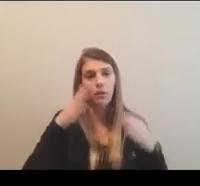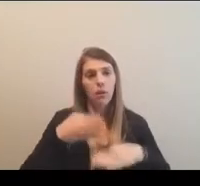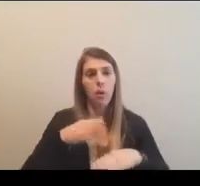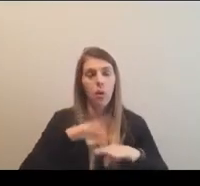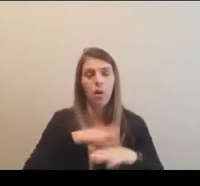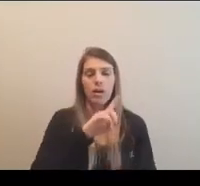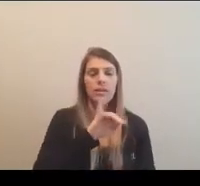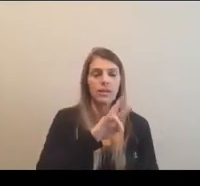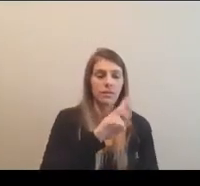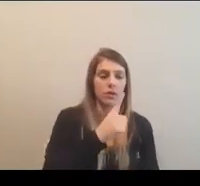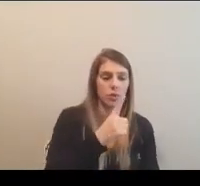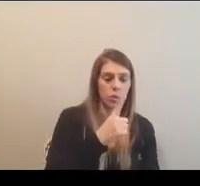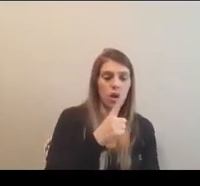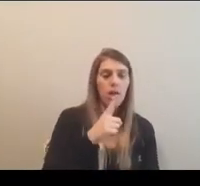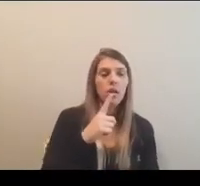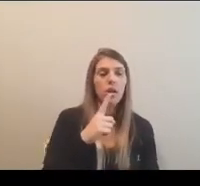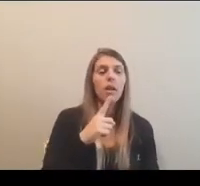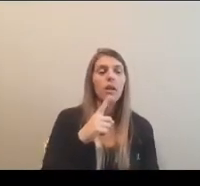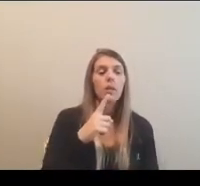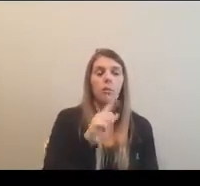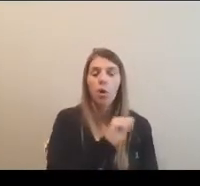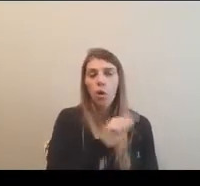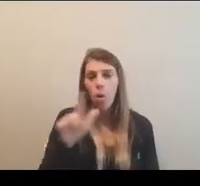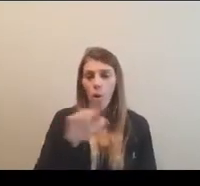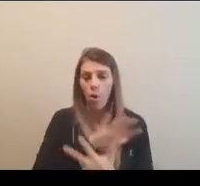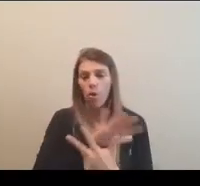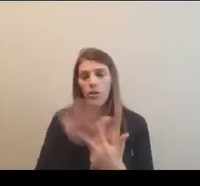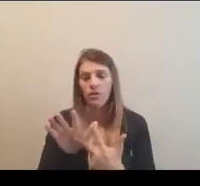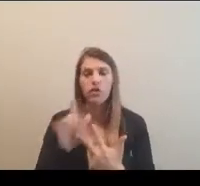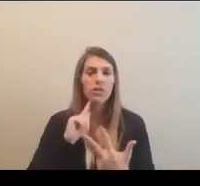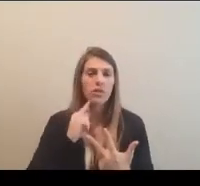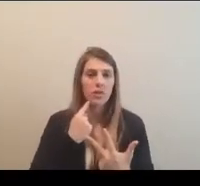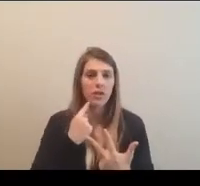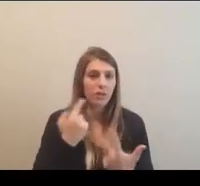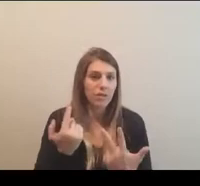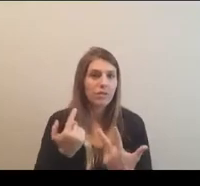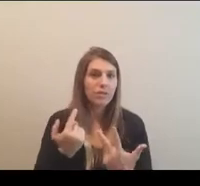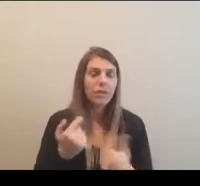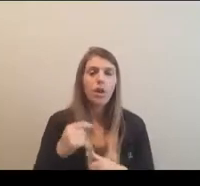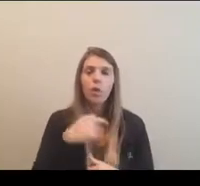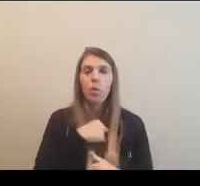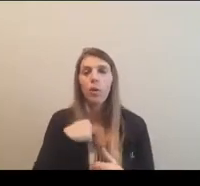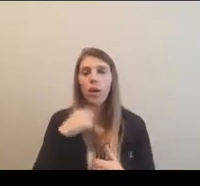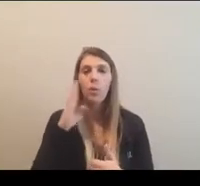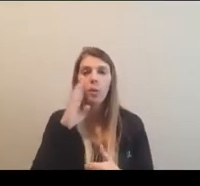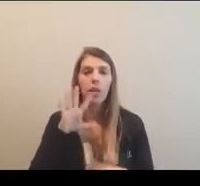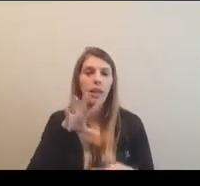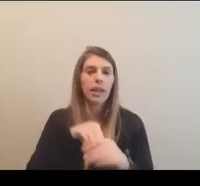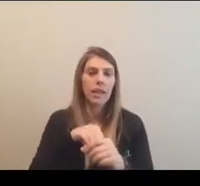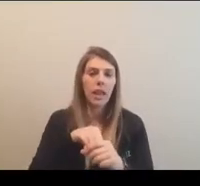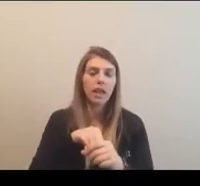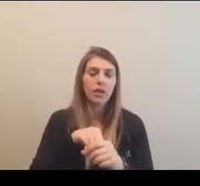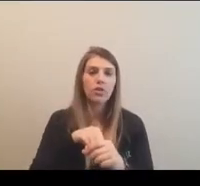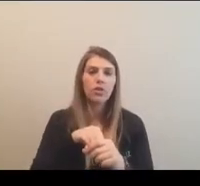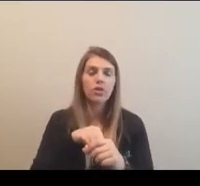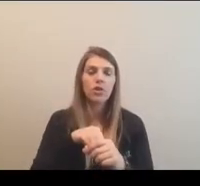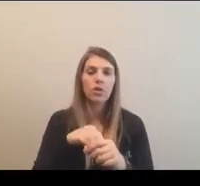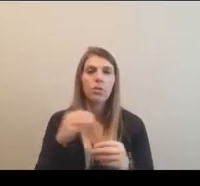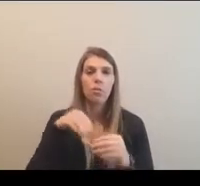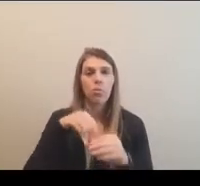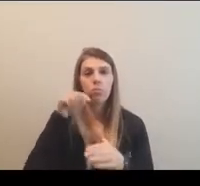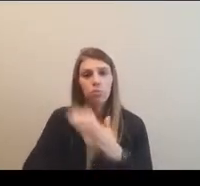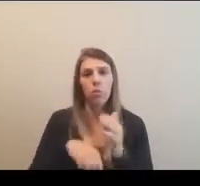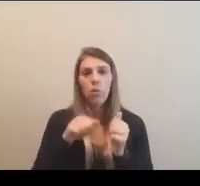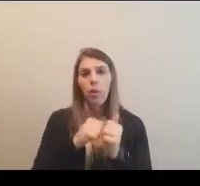division one, but we take all three divisions very seriously. We will be engaging, um, at a greater extent with all